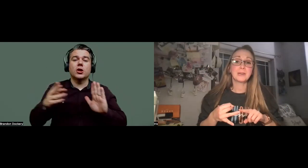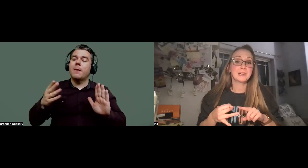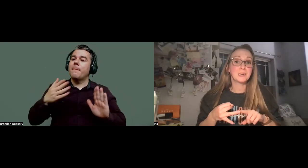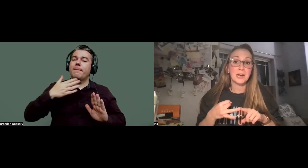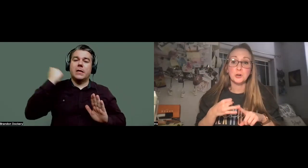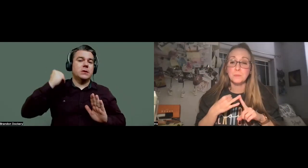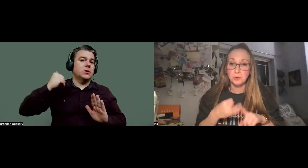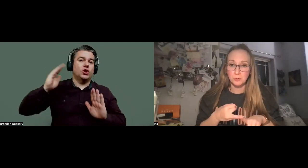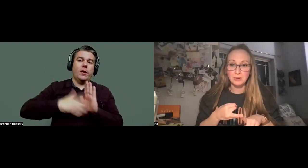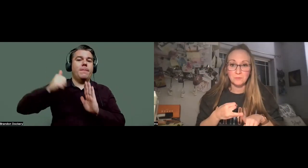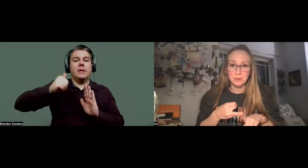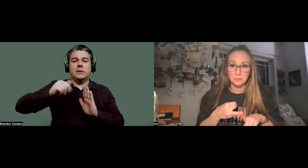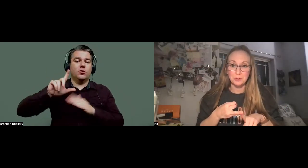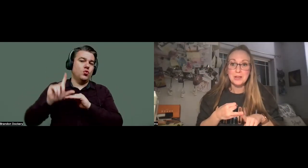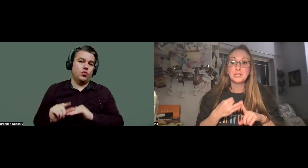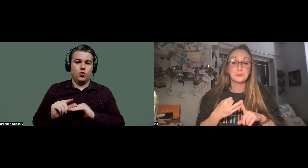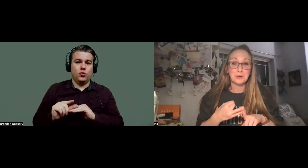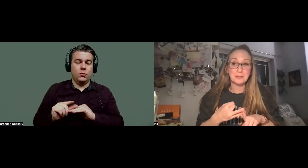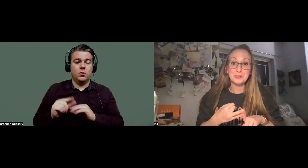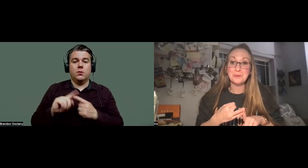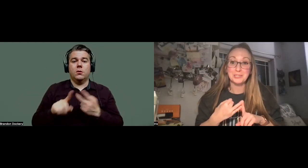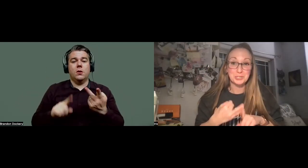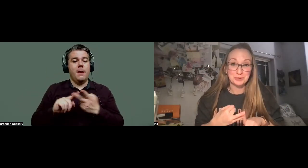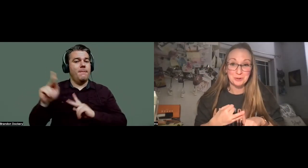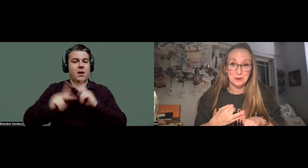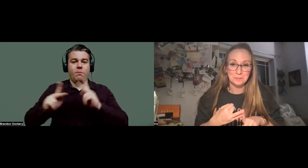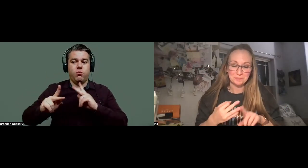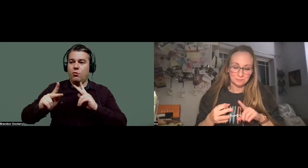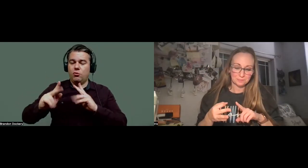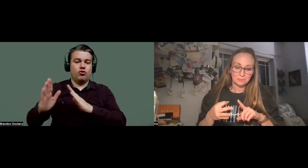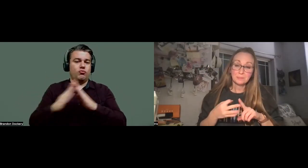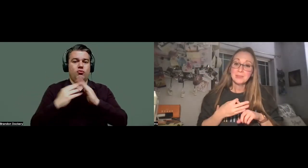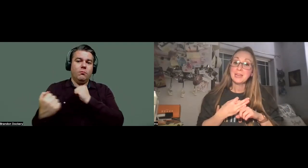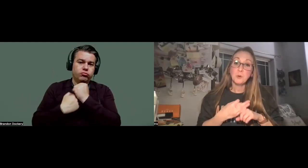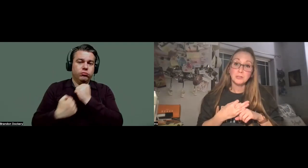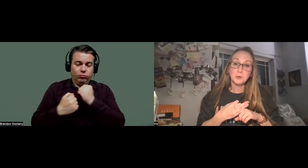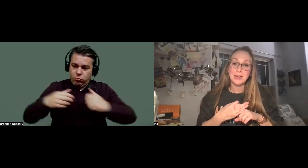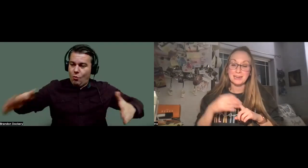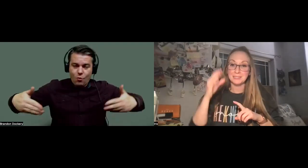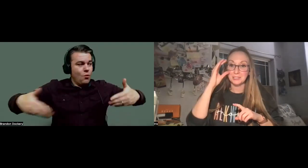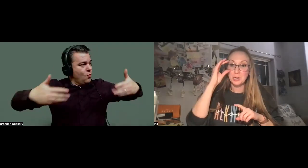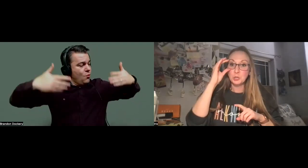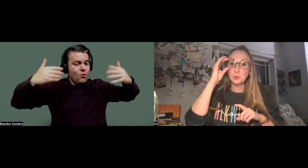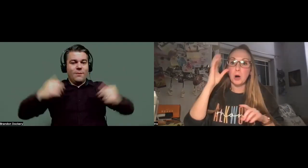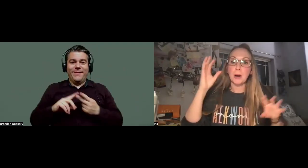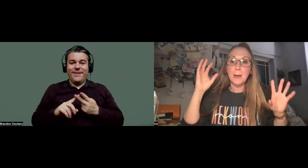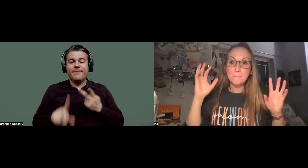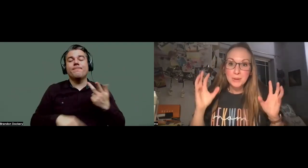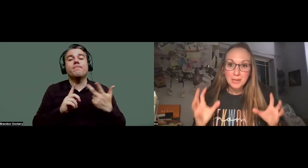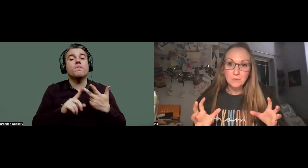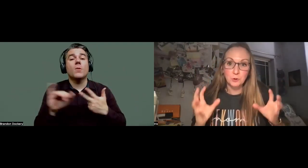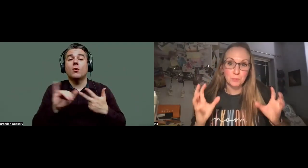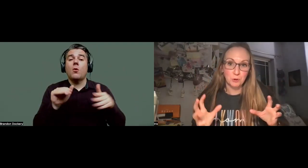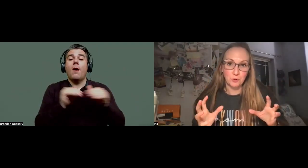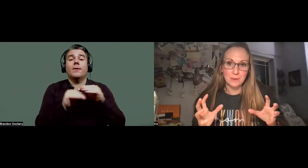You get an entire community of people surrounding you and cheering you on. And you also get access to our